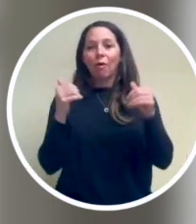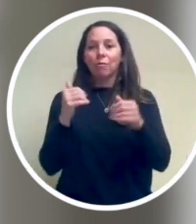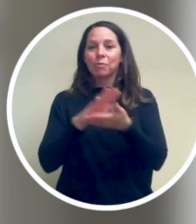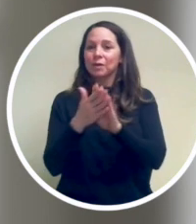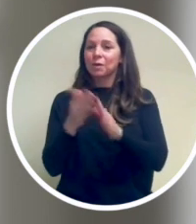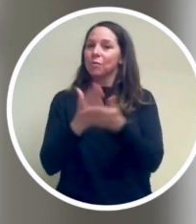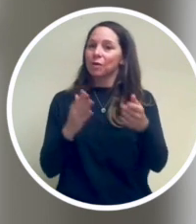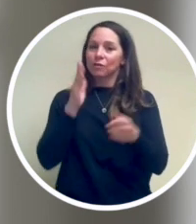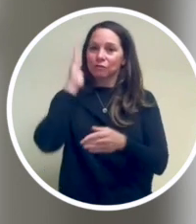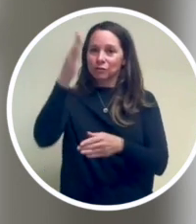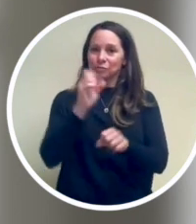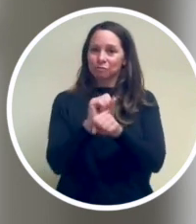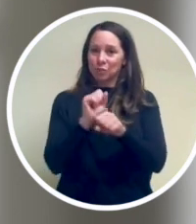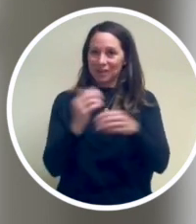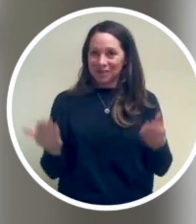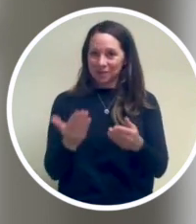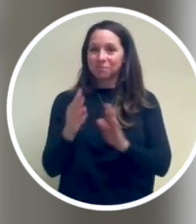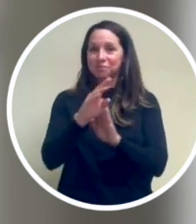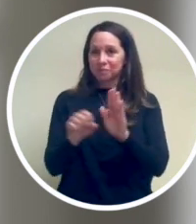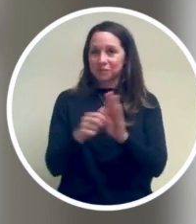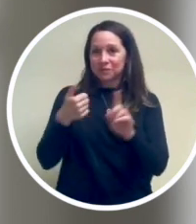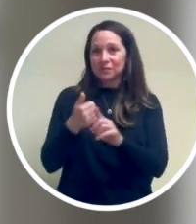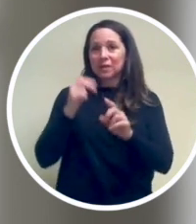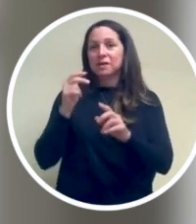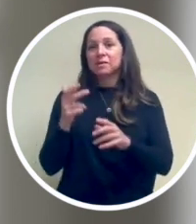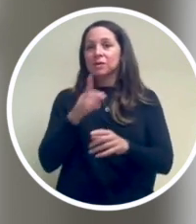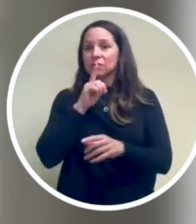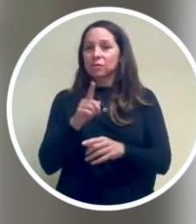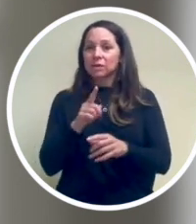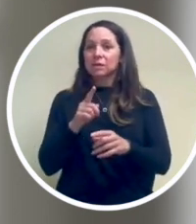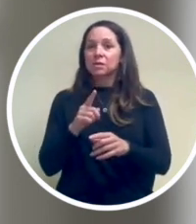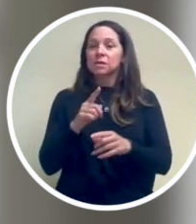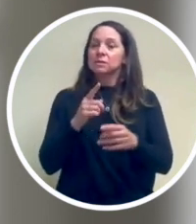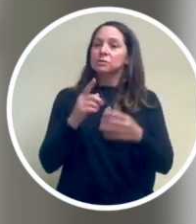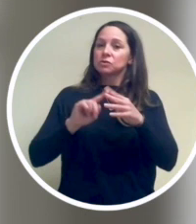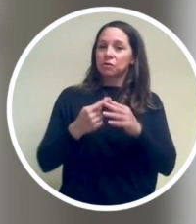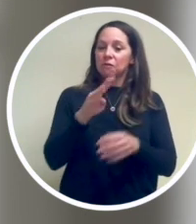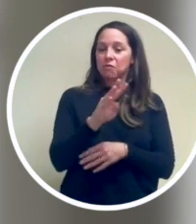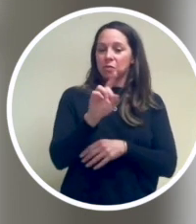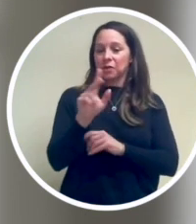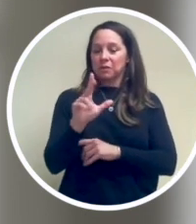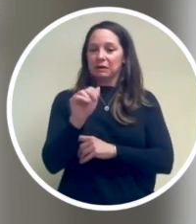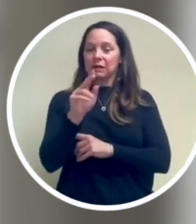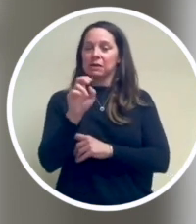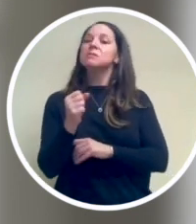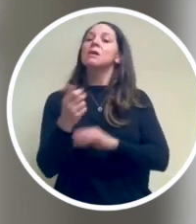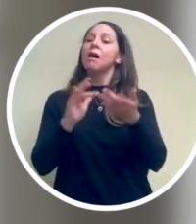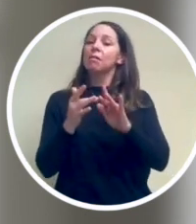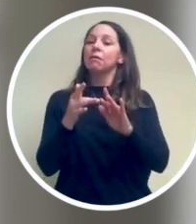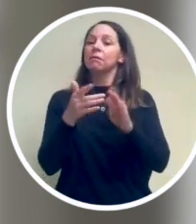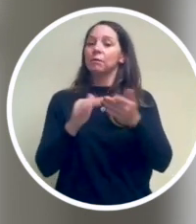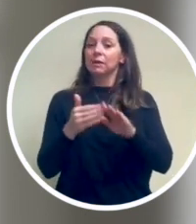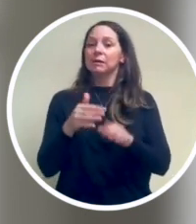form part of our workforce of the future. Bay State has invested in 413 CARES, an online community database